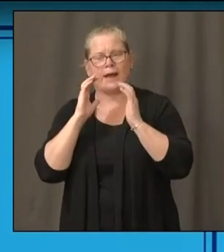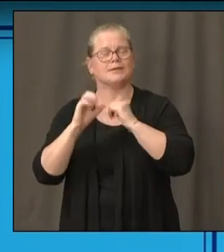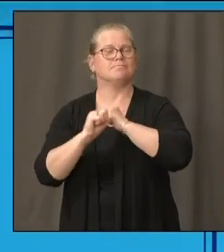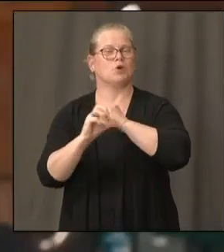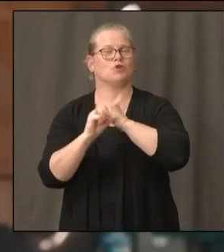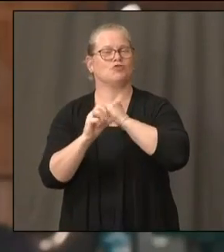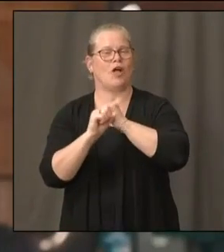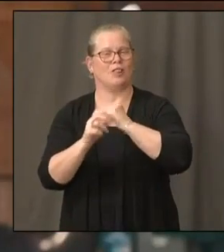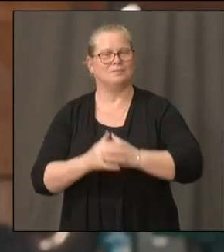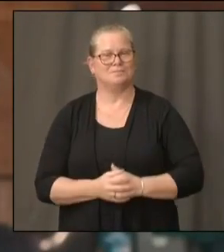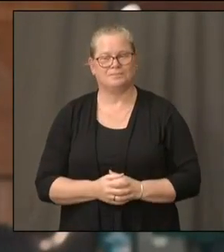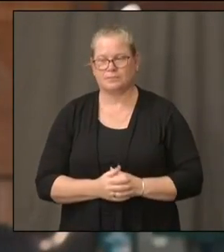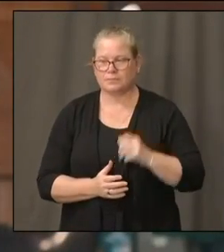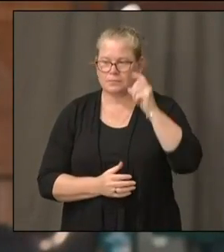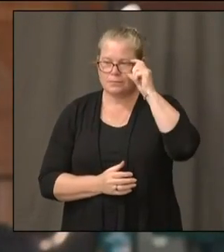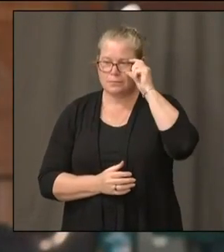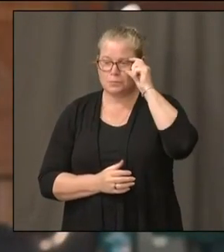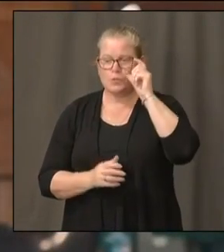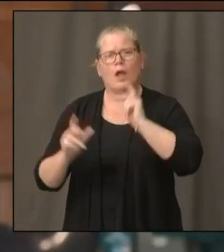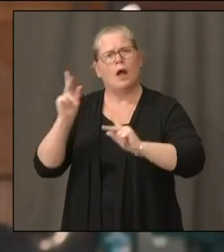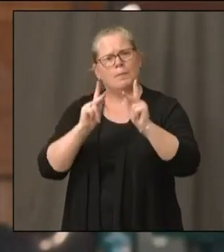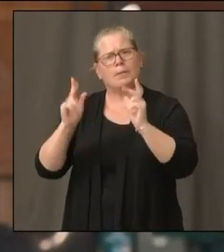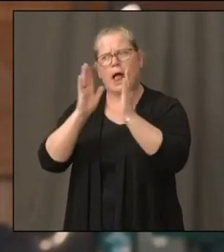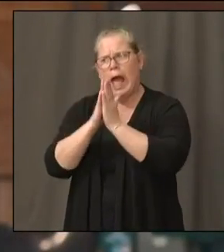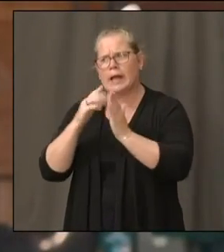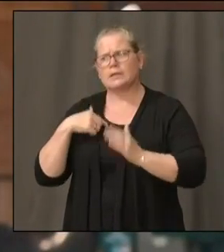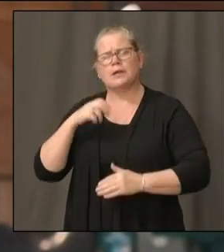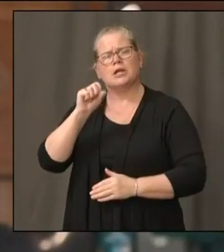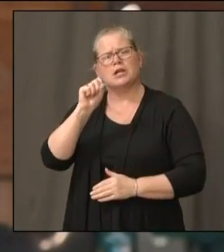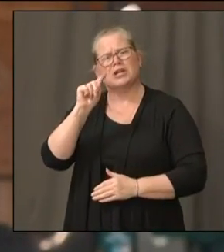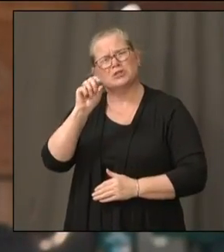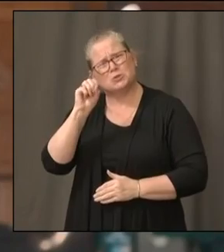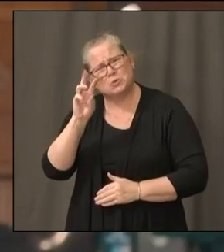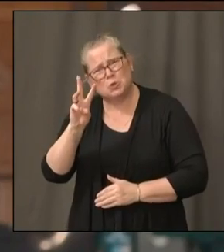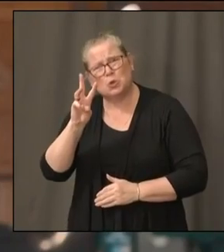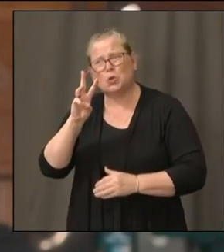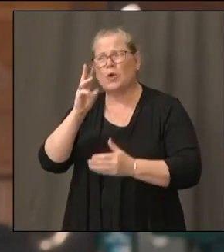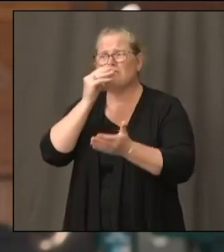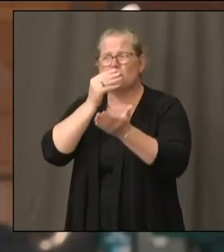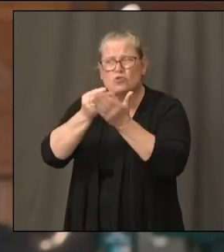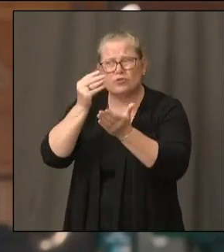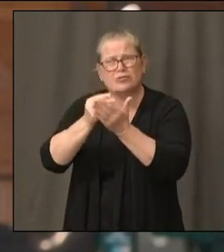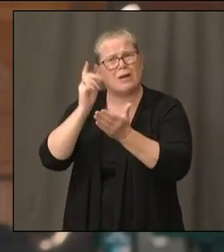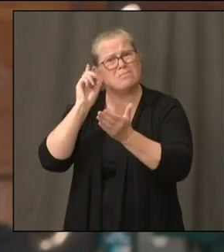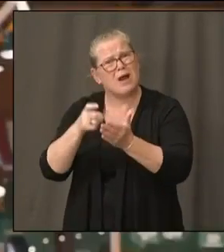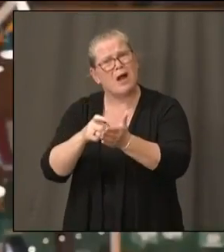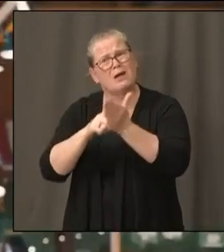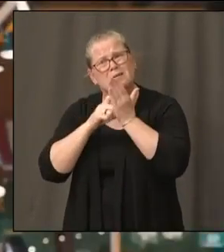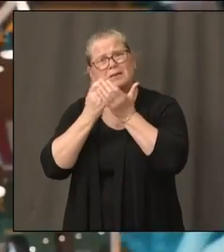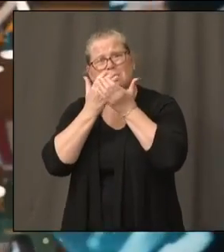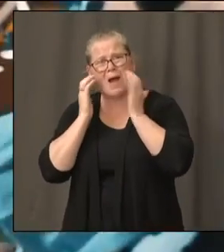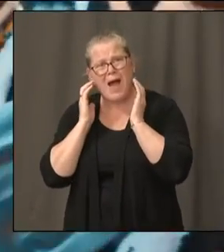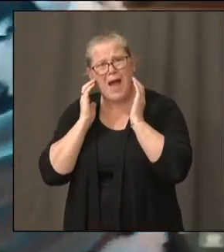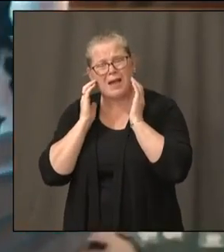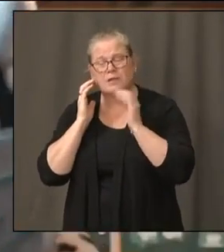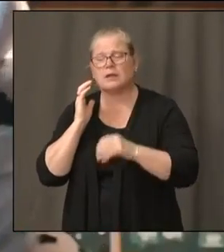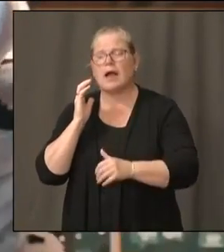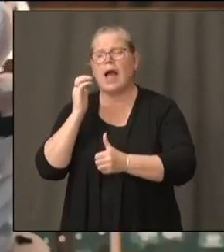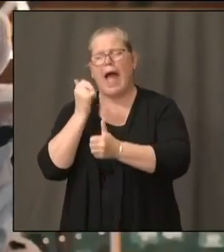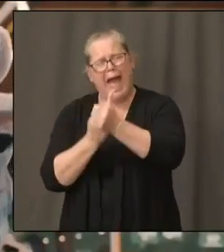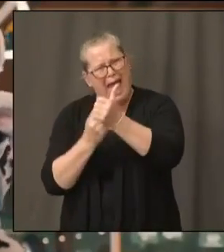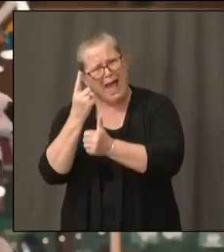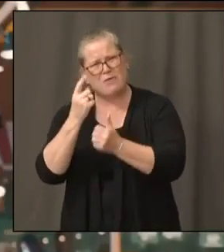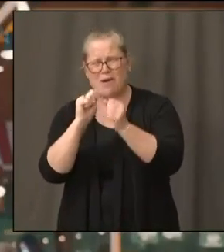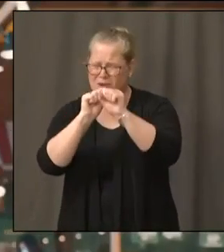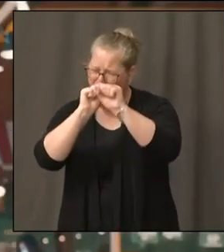People are always asking, Stu, do I really need to wear a mask to the grocery store? Everyone should wear a mask.